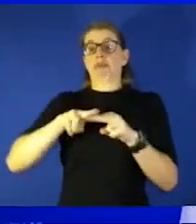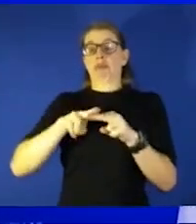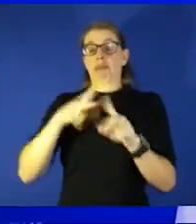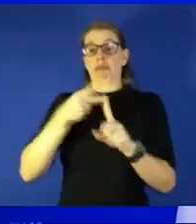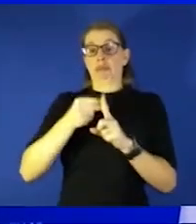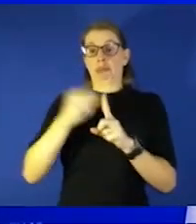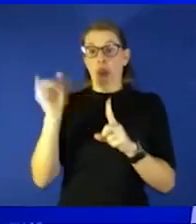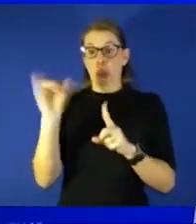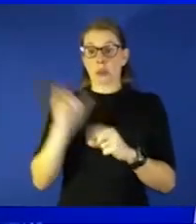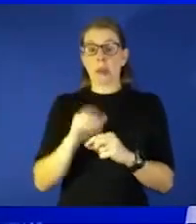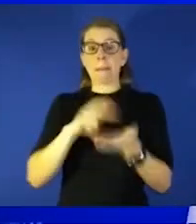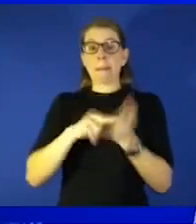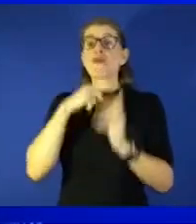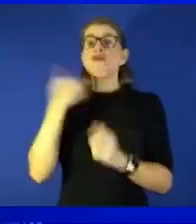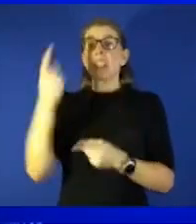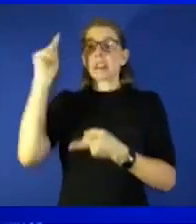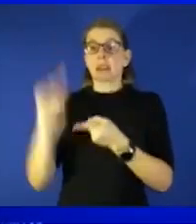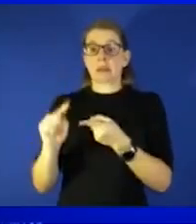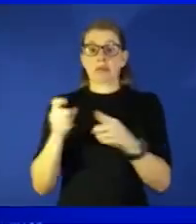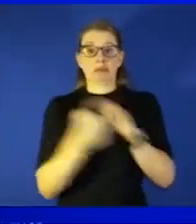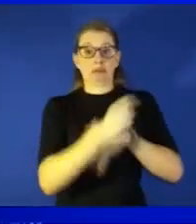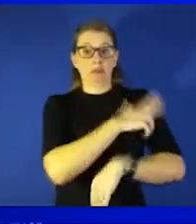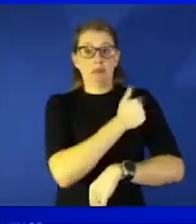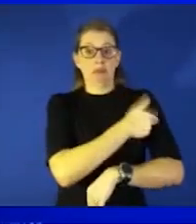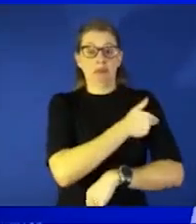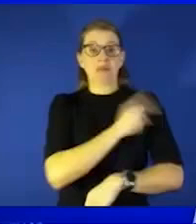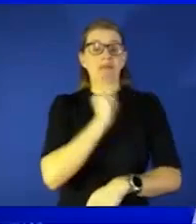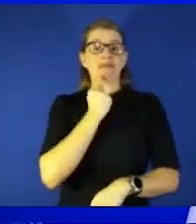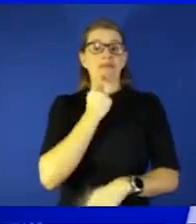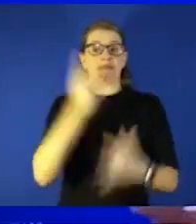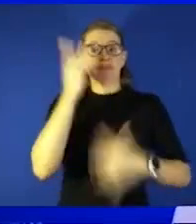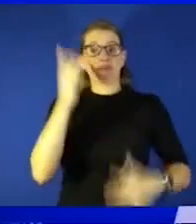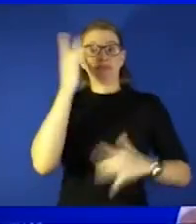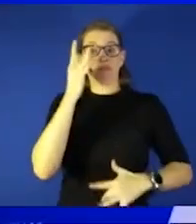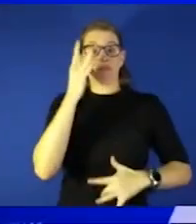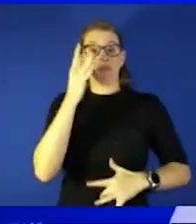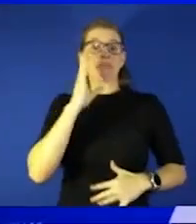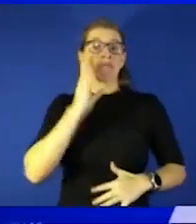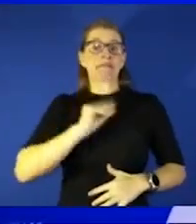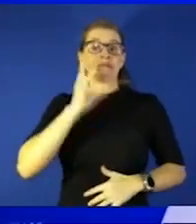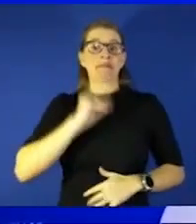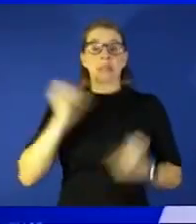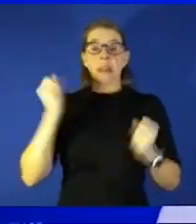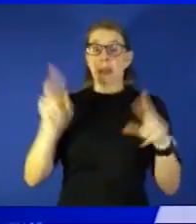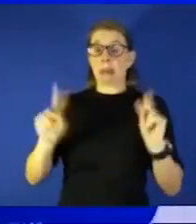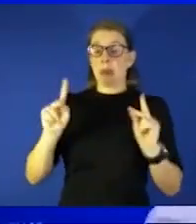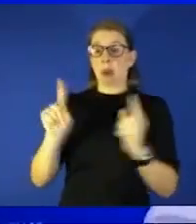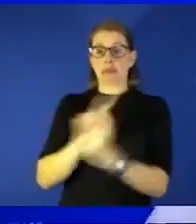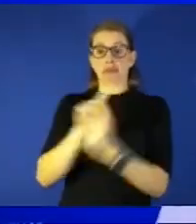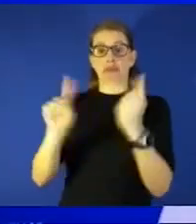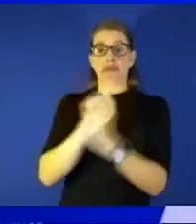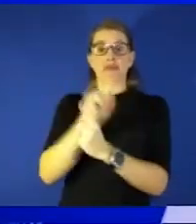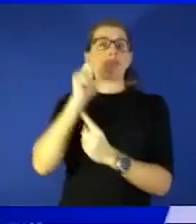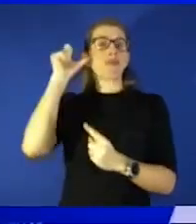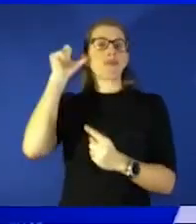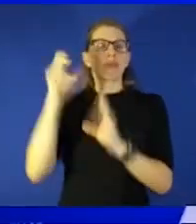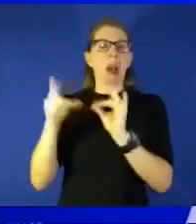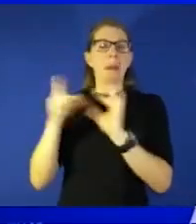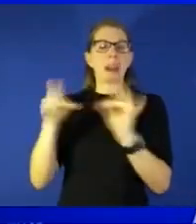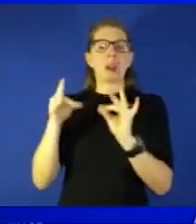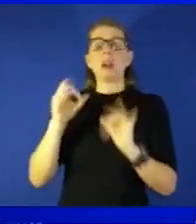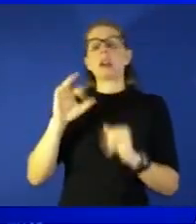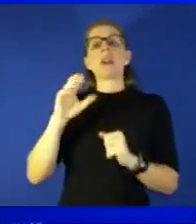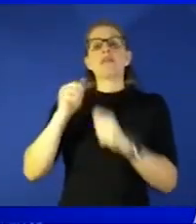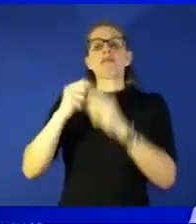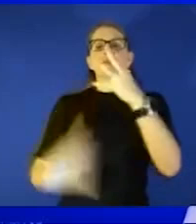going to the hospital having that severe disease and we saw a lot of people I saw a lot of people yesterday commenting on KUSports